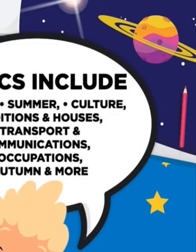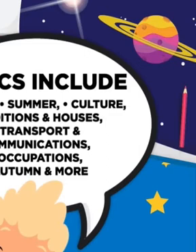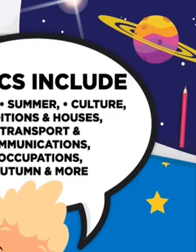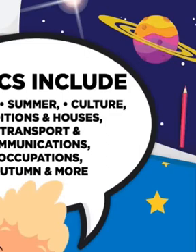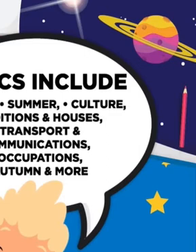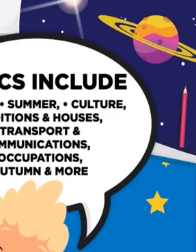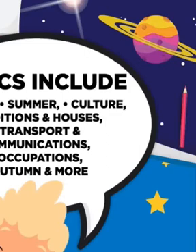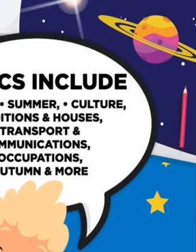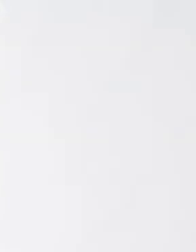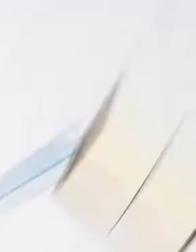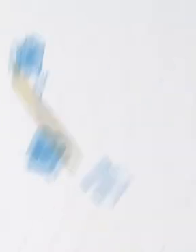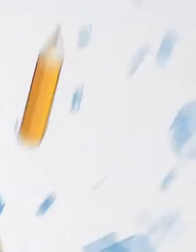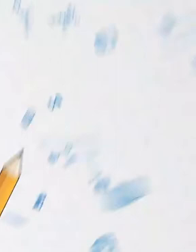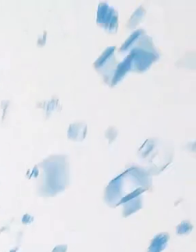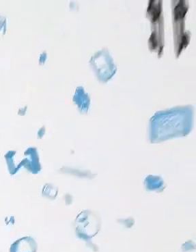languages